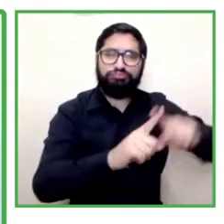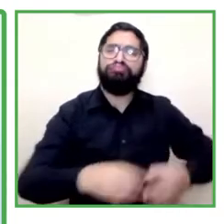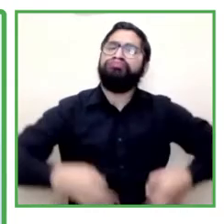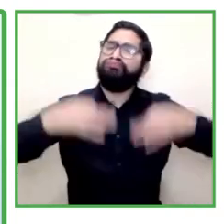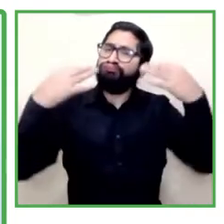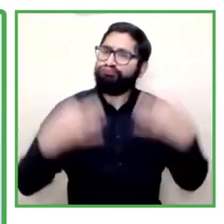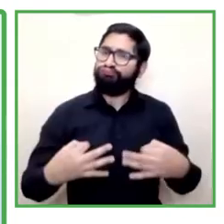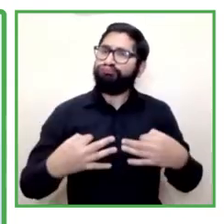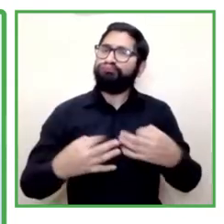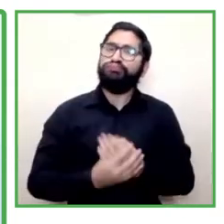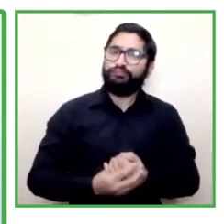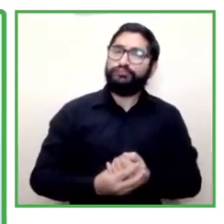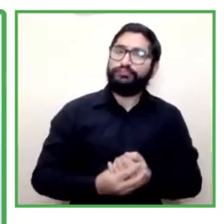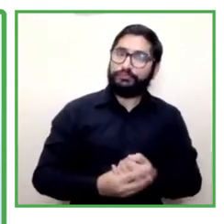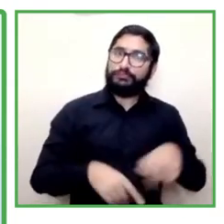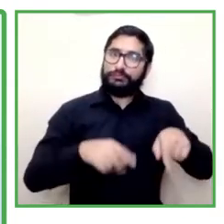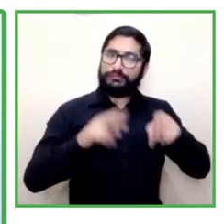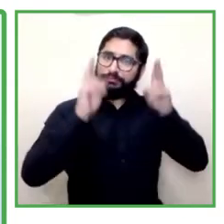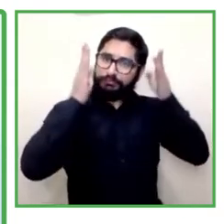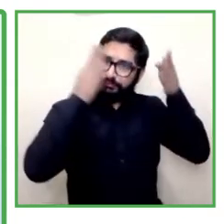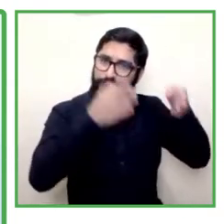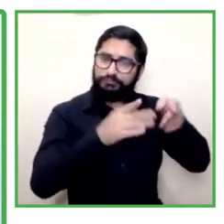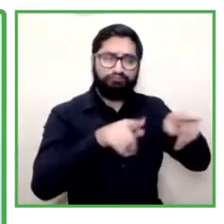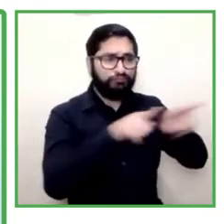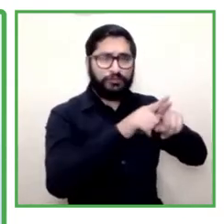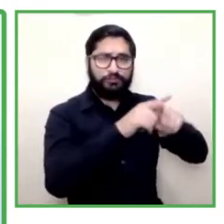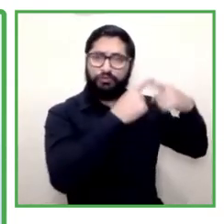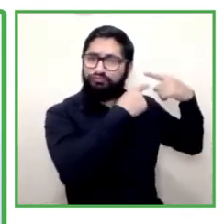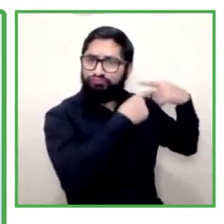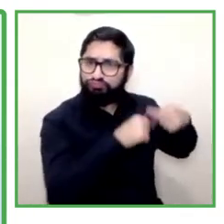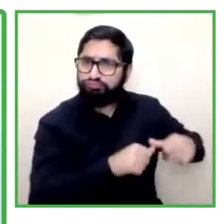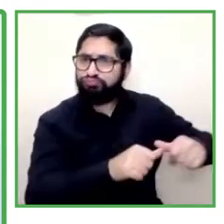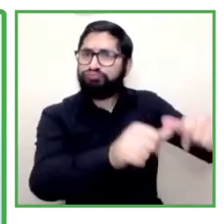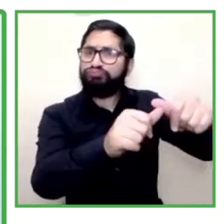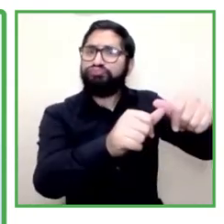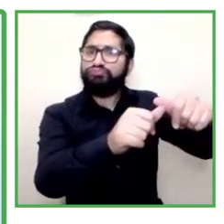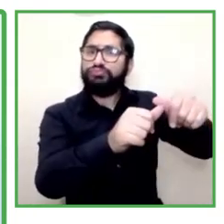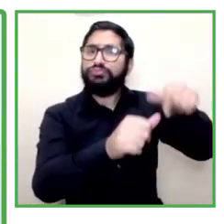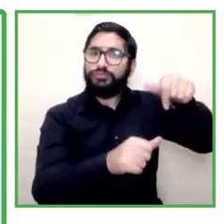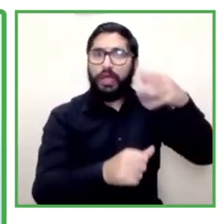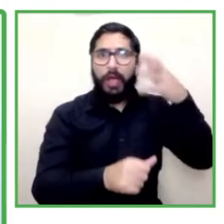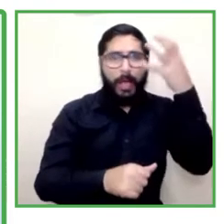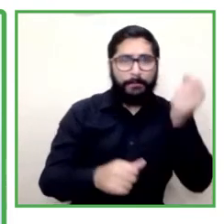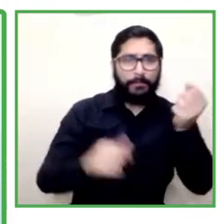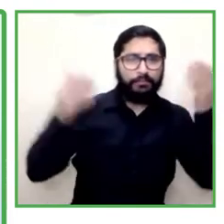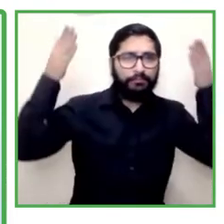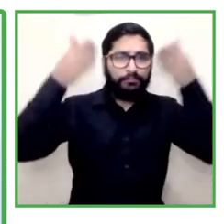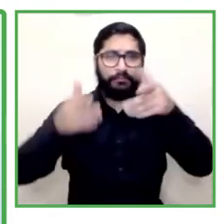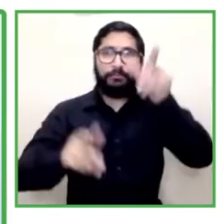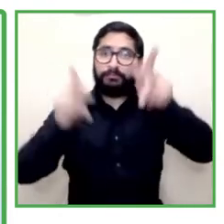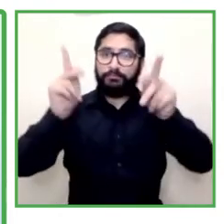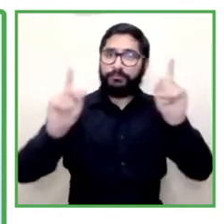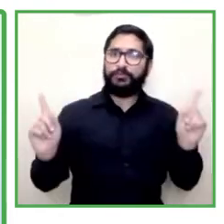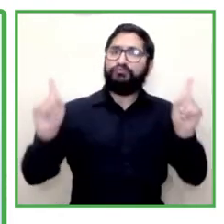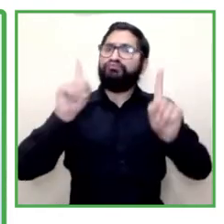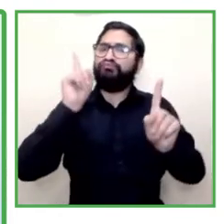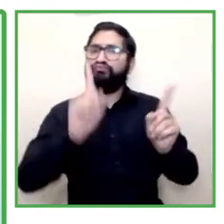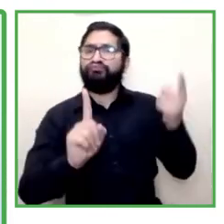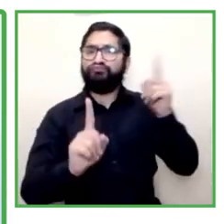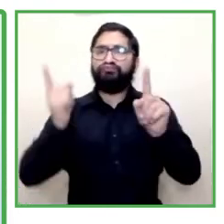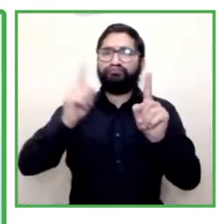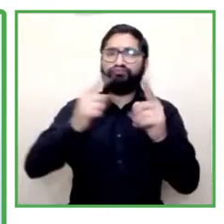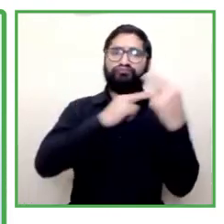without competing in the process we want to have a gender perspective also responding to the numbers the from